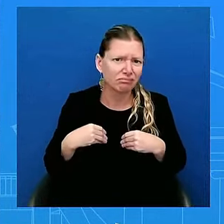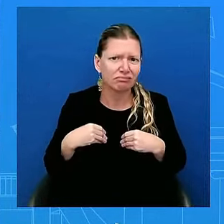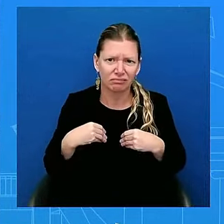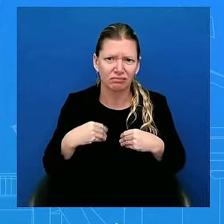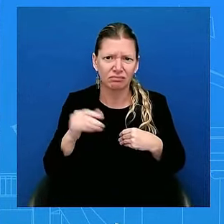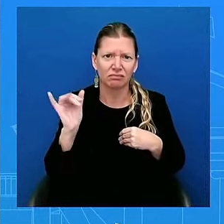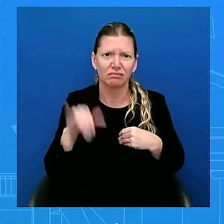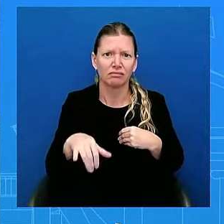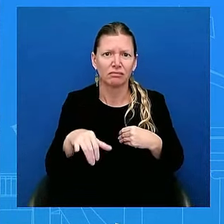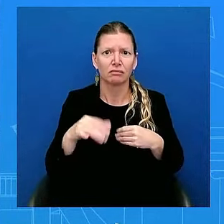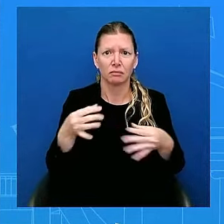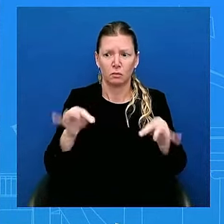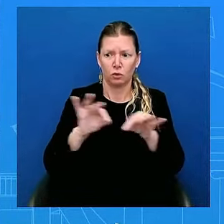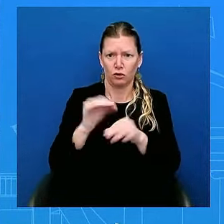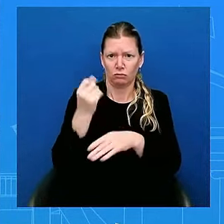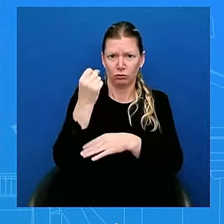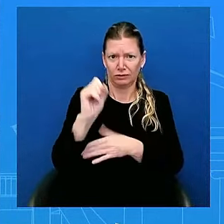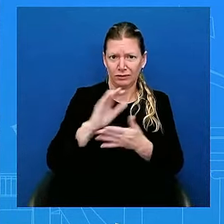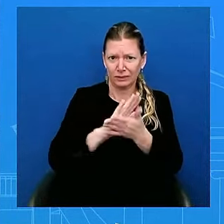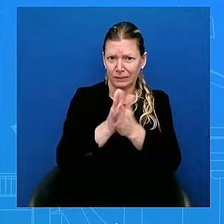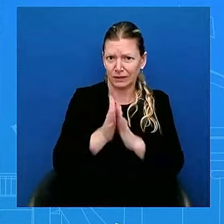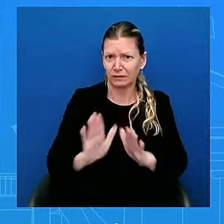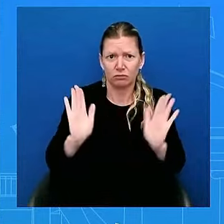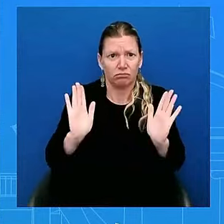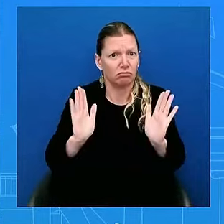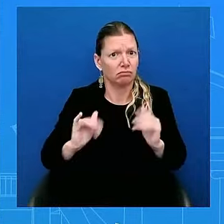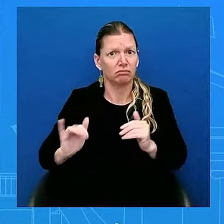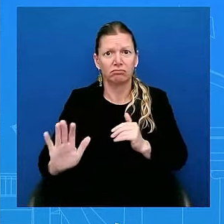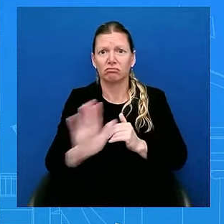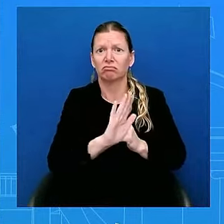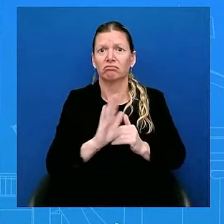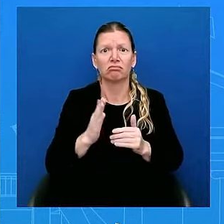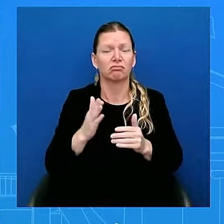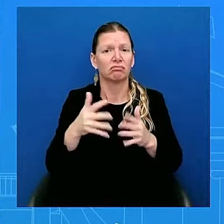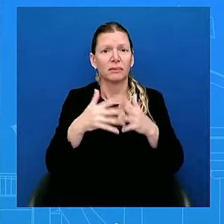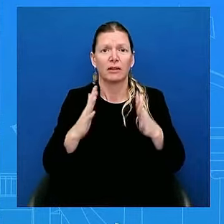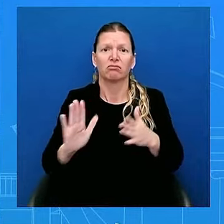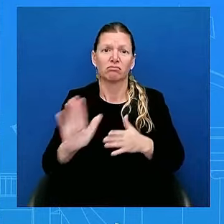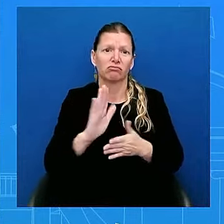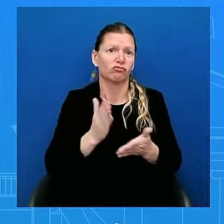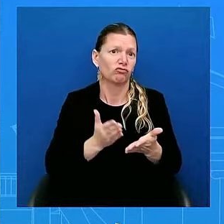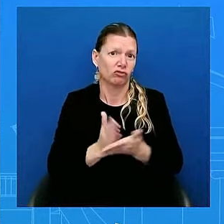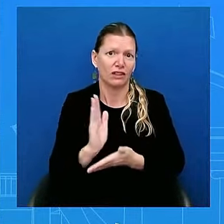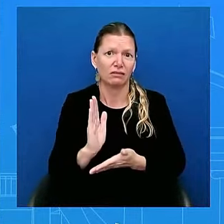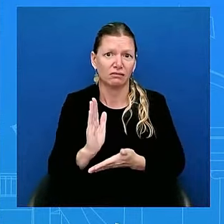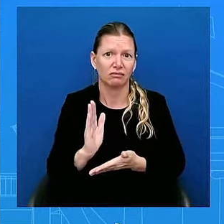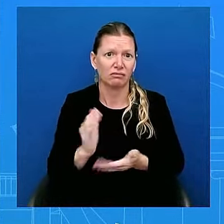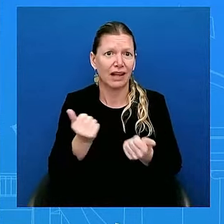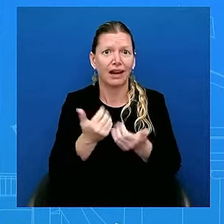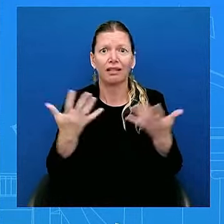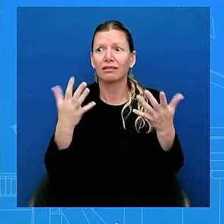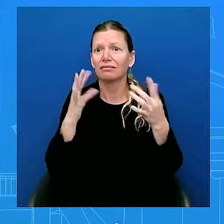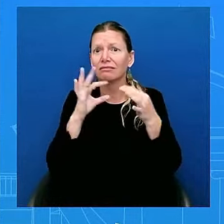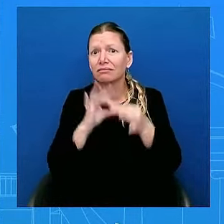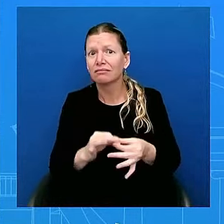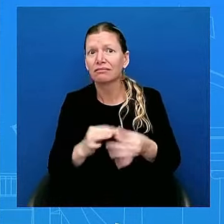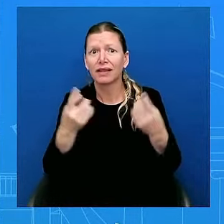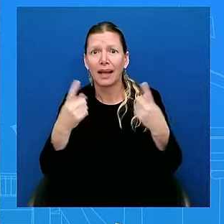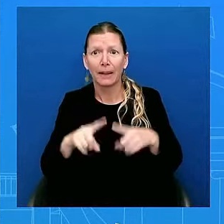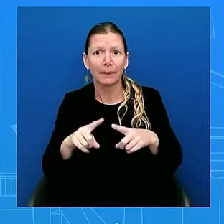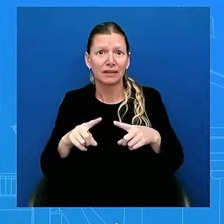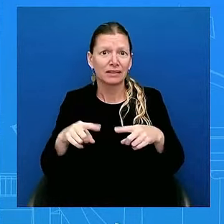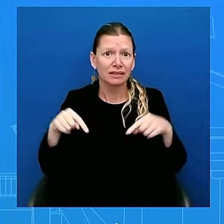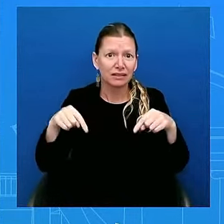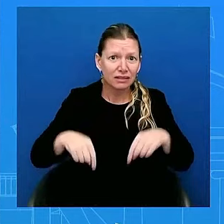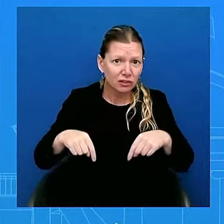protest. Anything that is related to what's happening outside of this campus, the fencing, as you just mentioned to me, that's something for